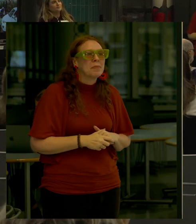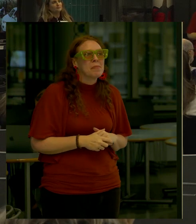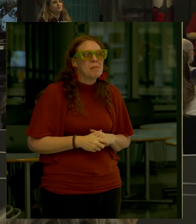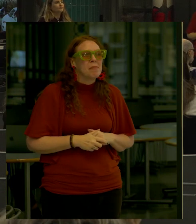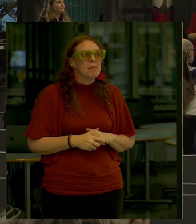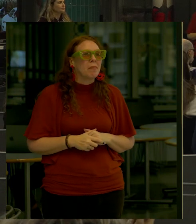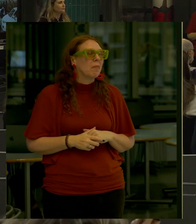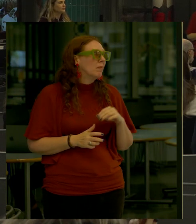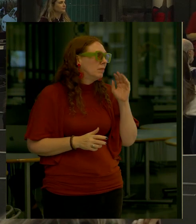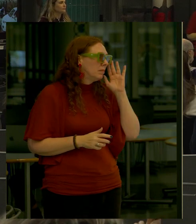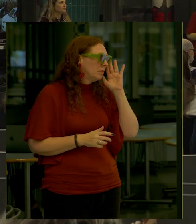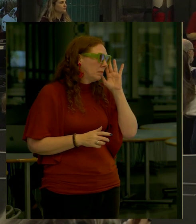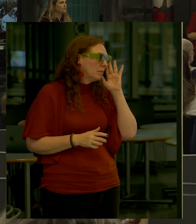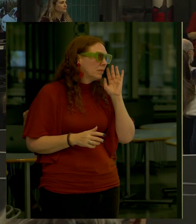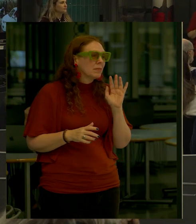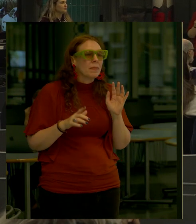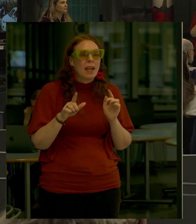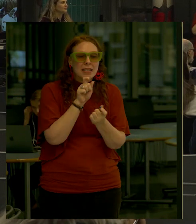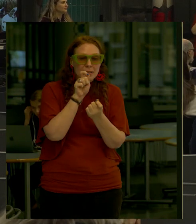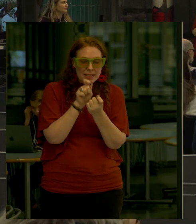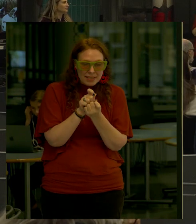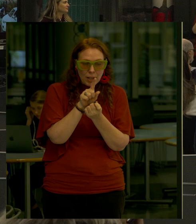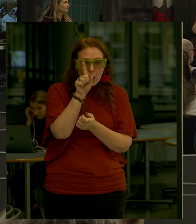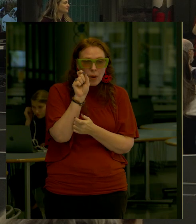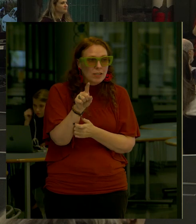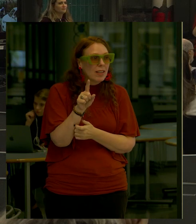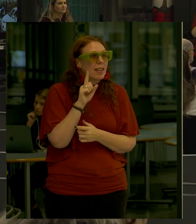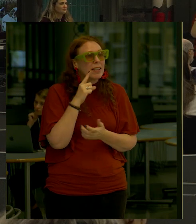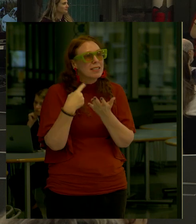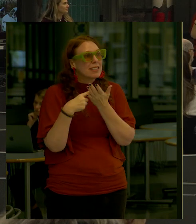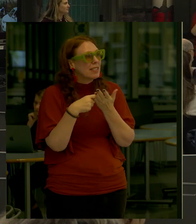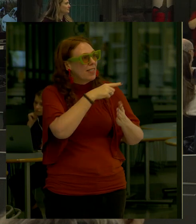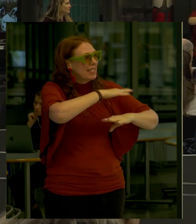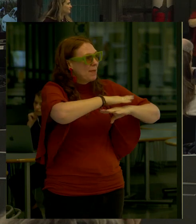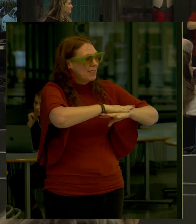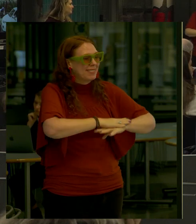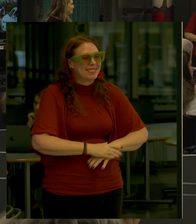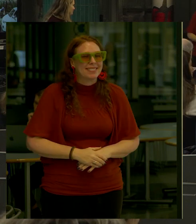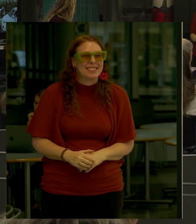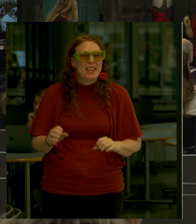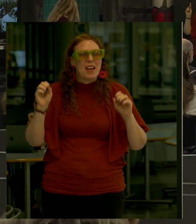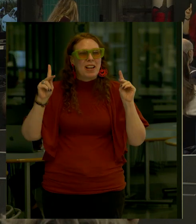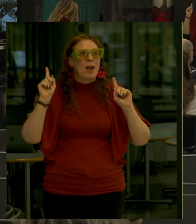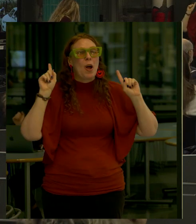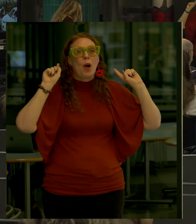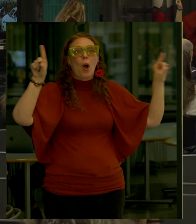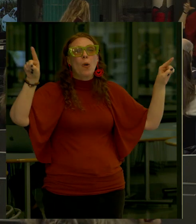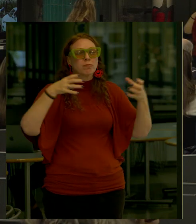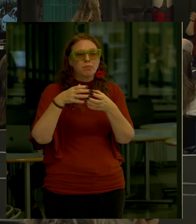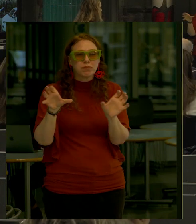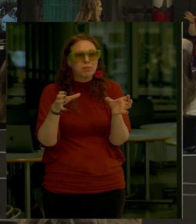Well That's a specific question Let's talk about it Okay So we're going to go to the tables